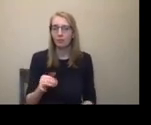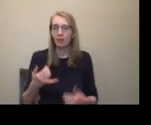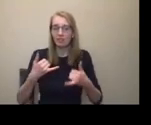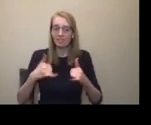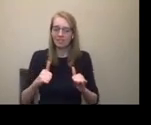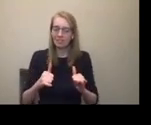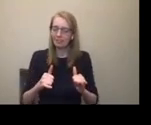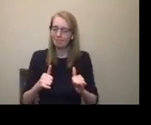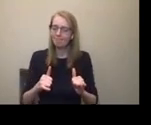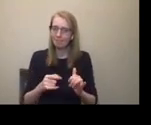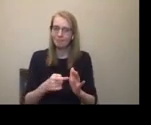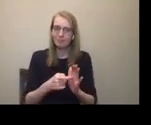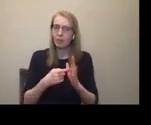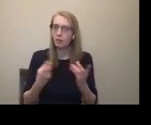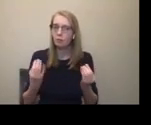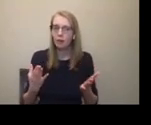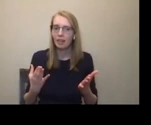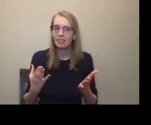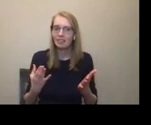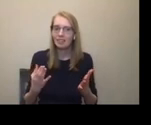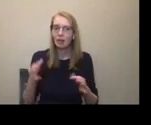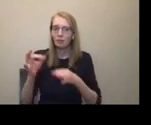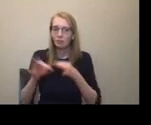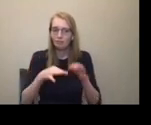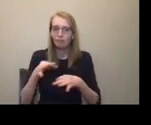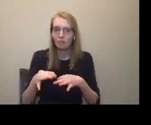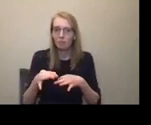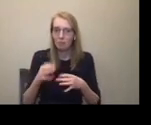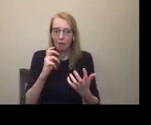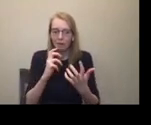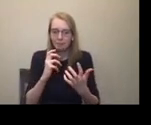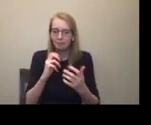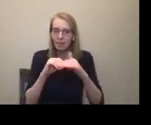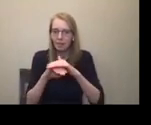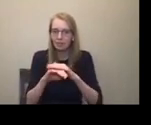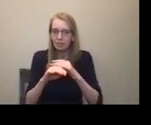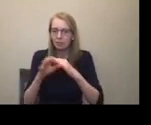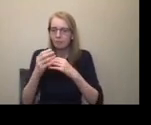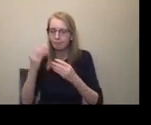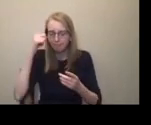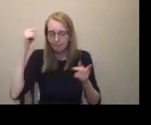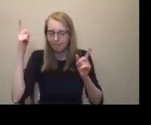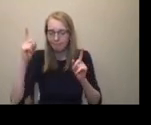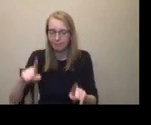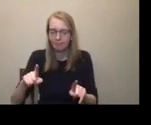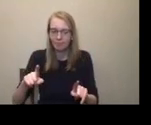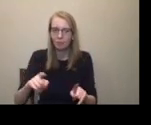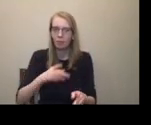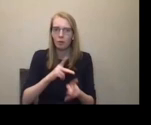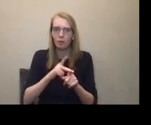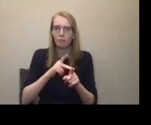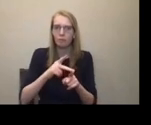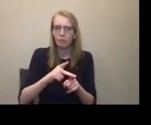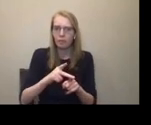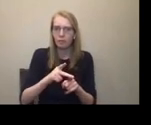industry standards, aka the Canadian Theatre Agreement. So we still need to honour the professional codes of conduct. We still need to honour the rates of